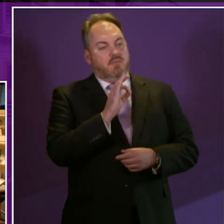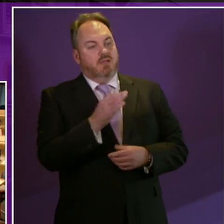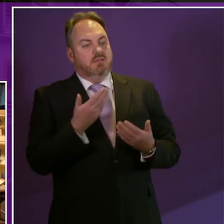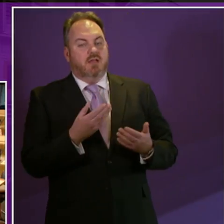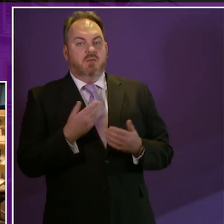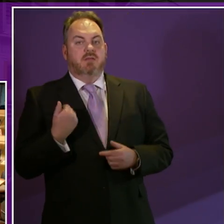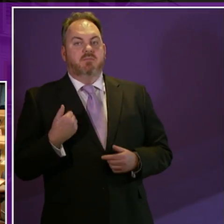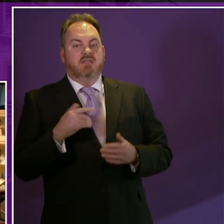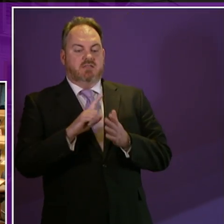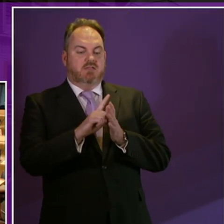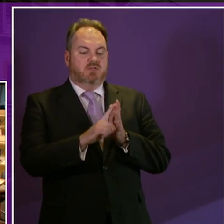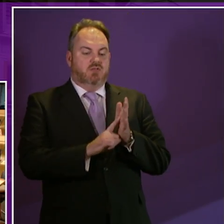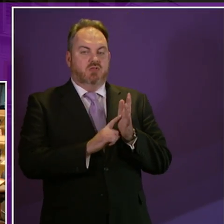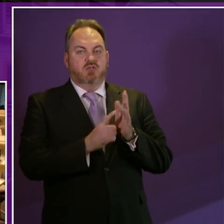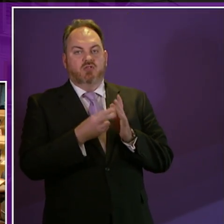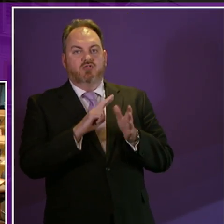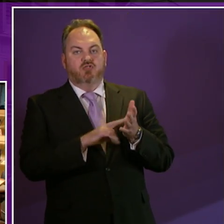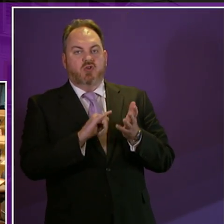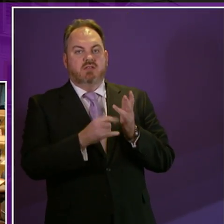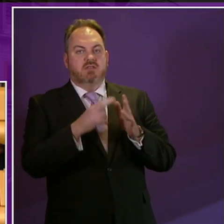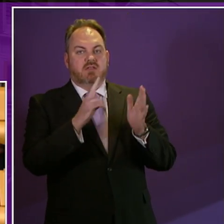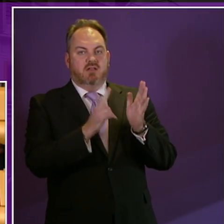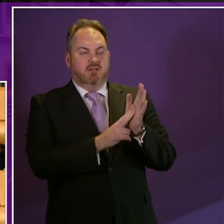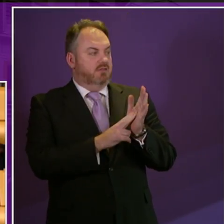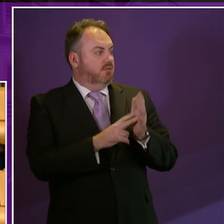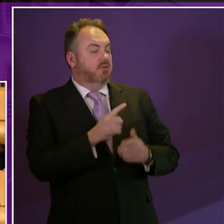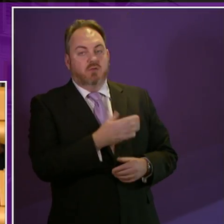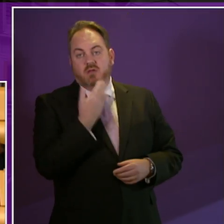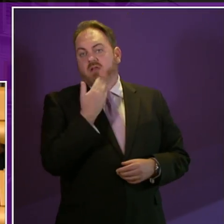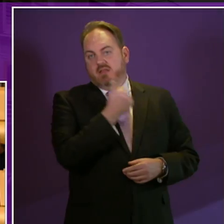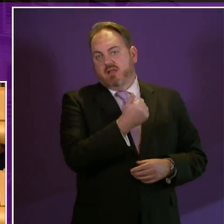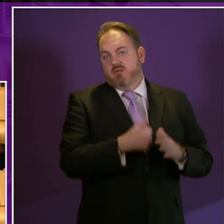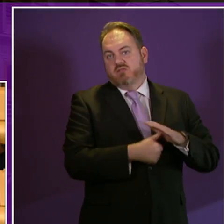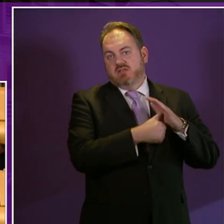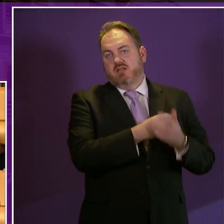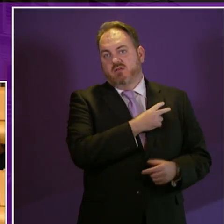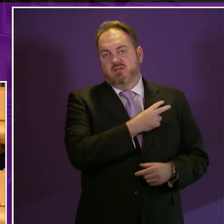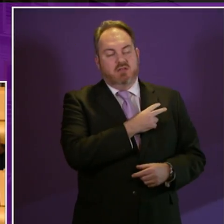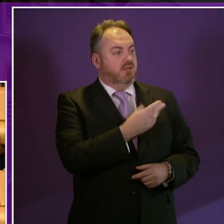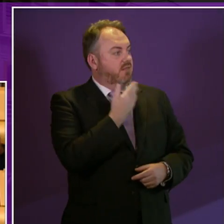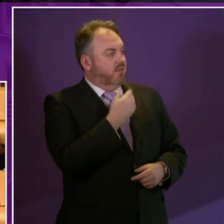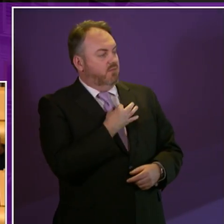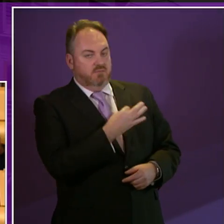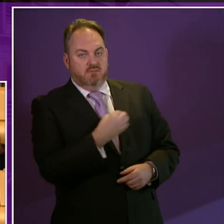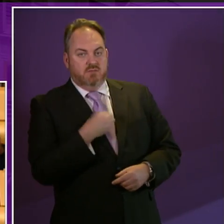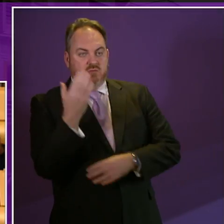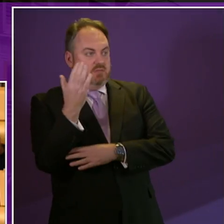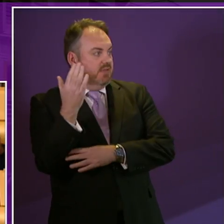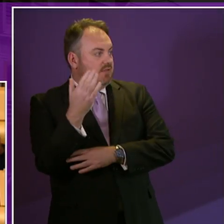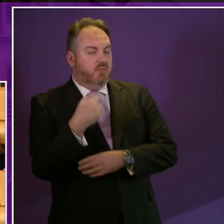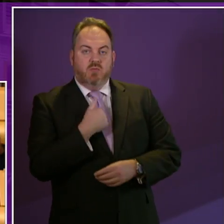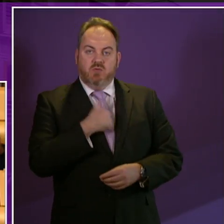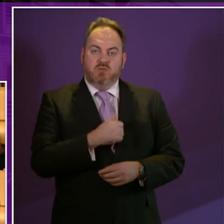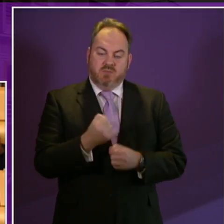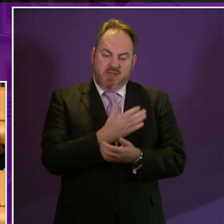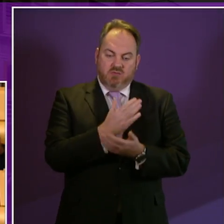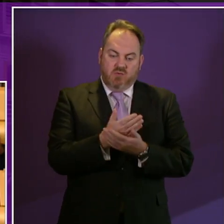thank you Deputy Presiding Officer I very much welcome the opportunity to speak in this debate and to broadly welcome the Government's A Fairer Scotland